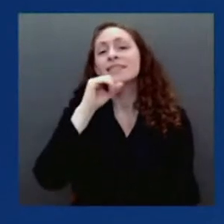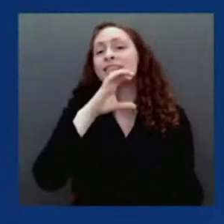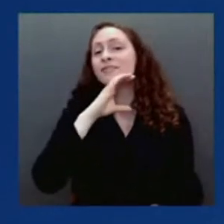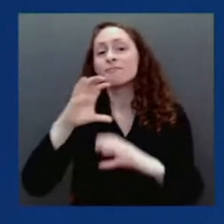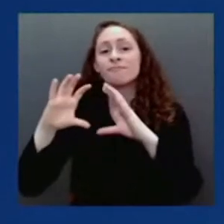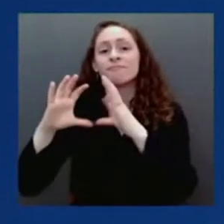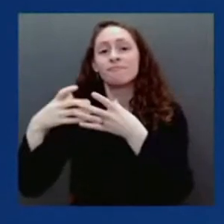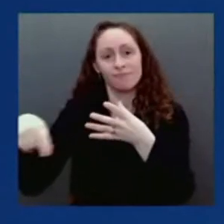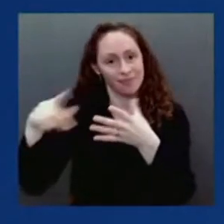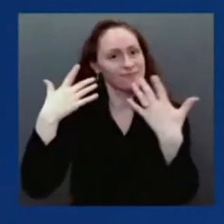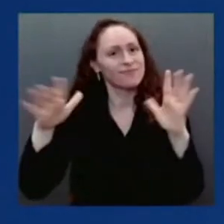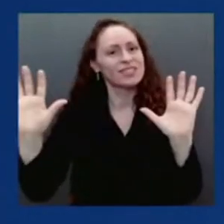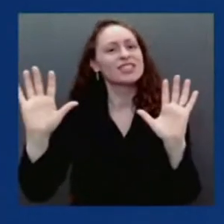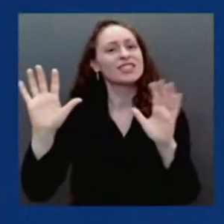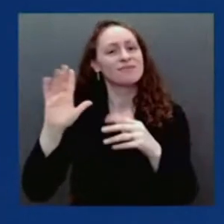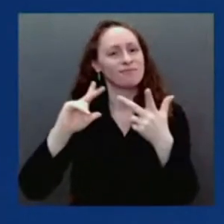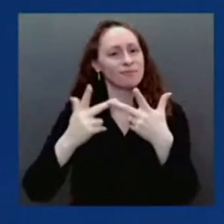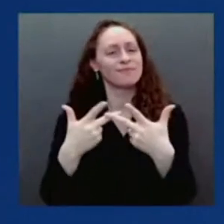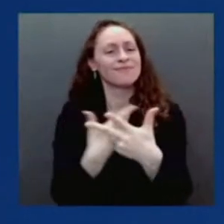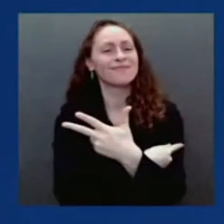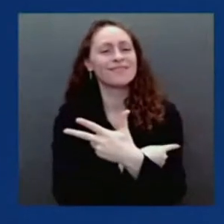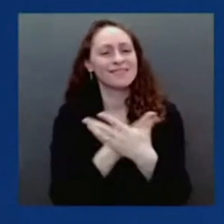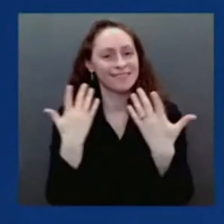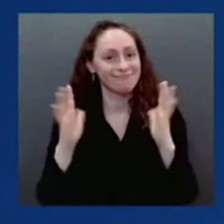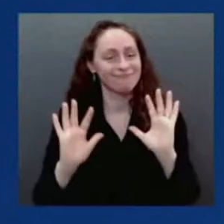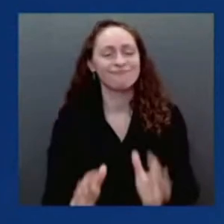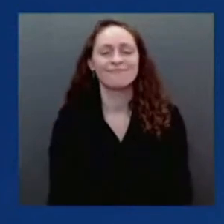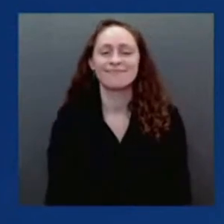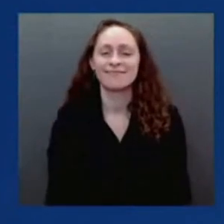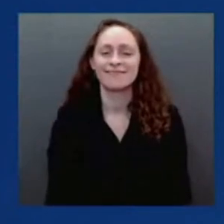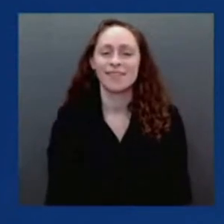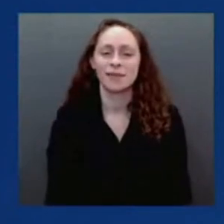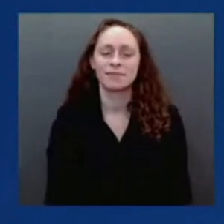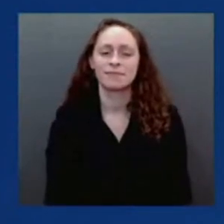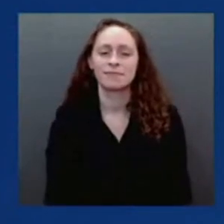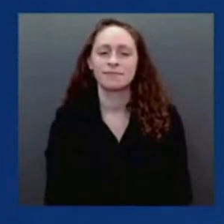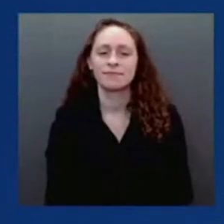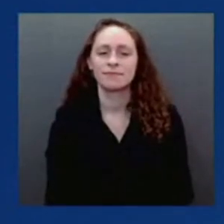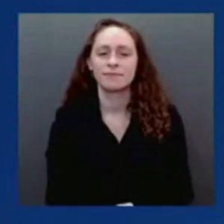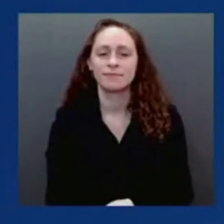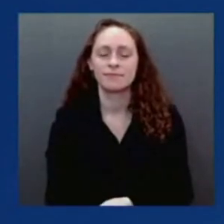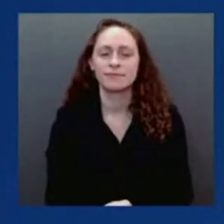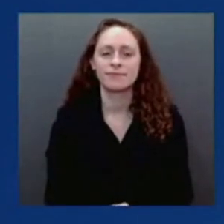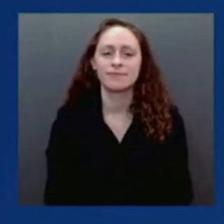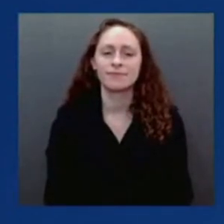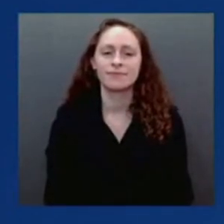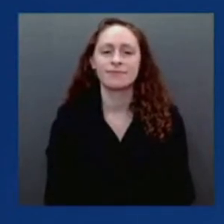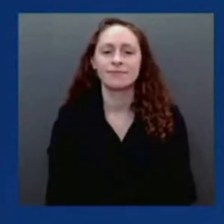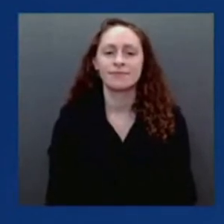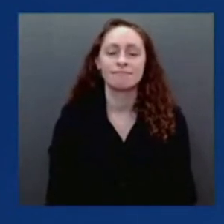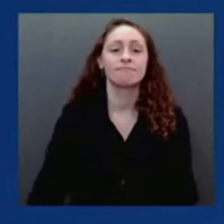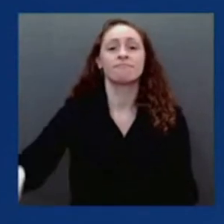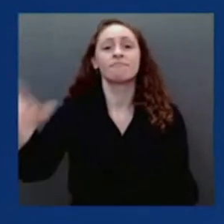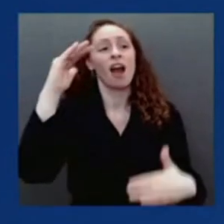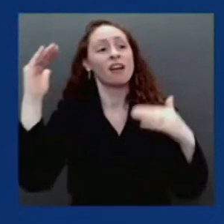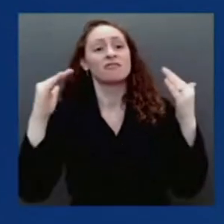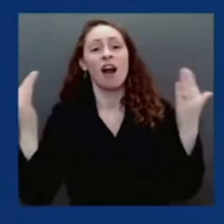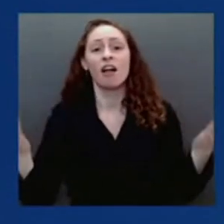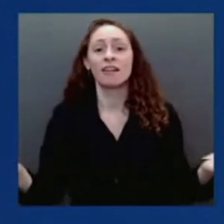And half of all eligible adults are now boosted. This is significant progress.